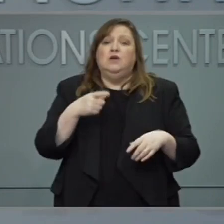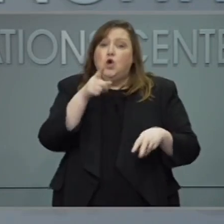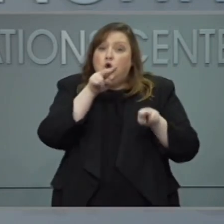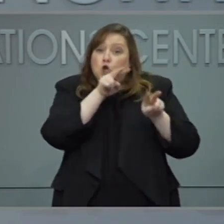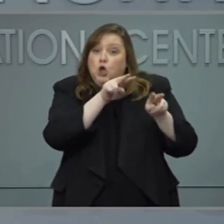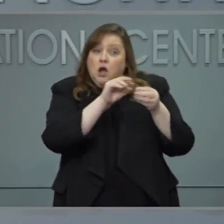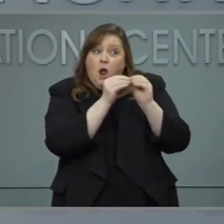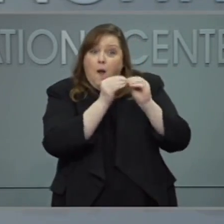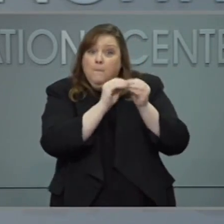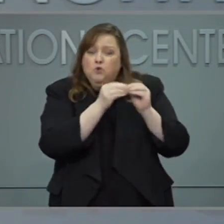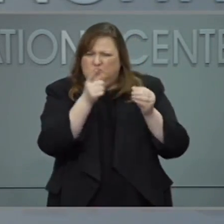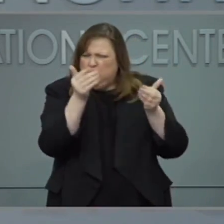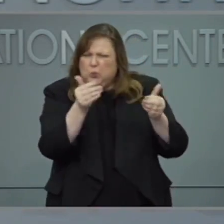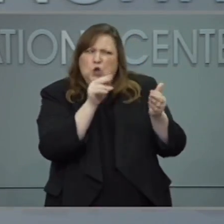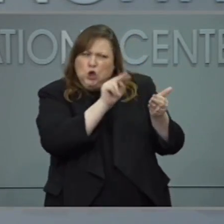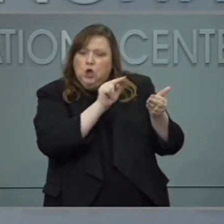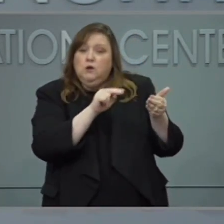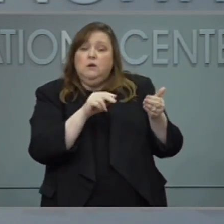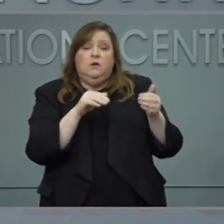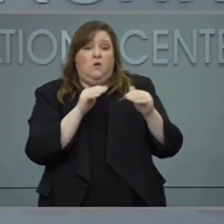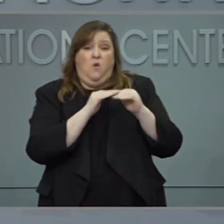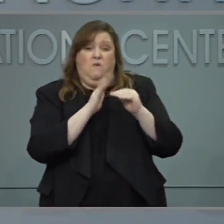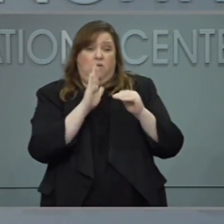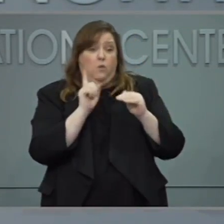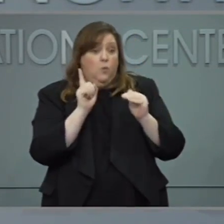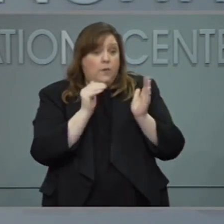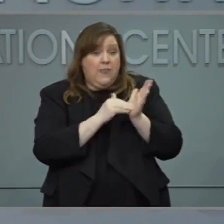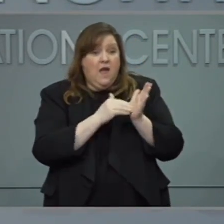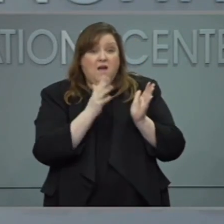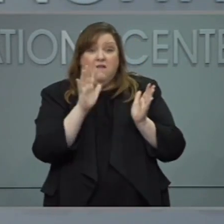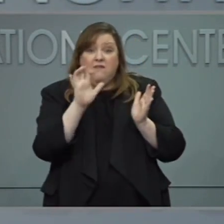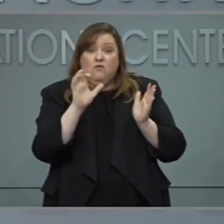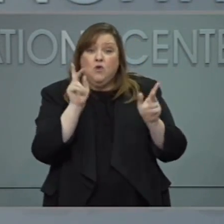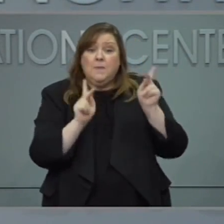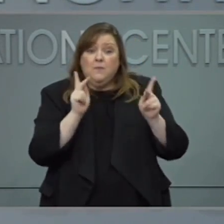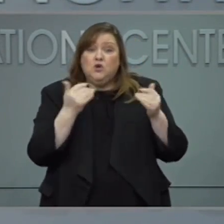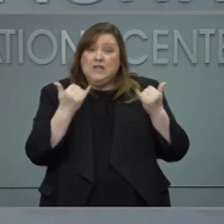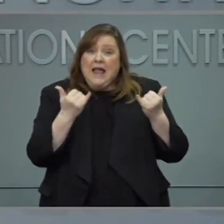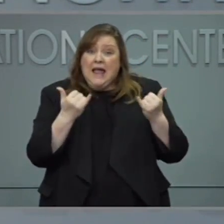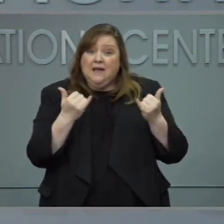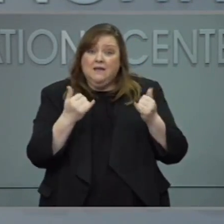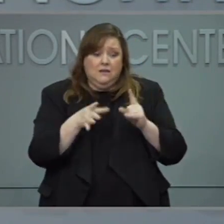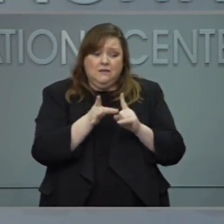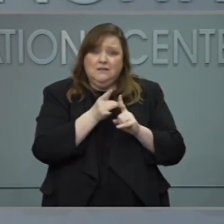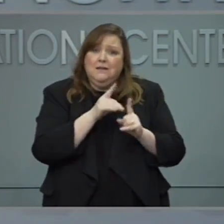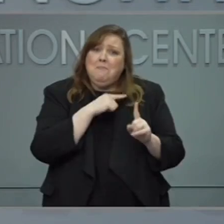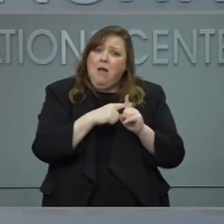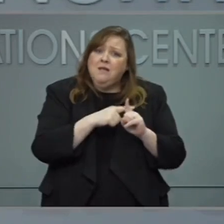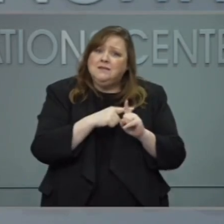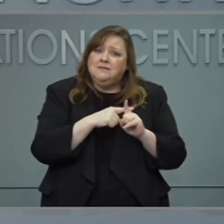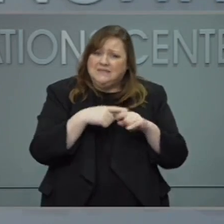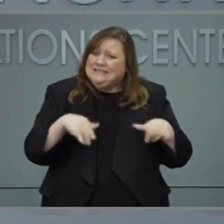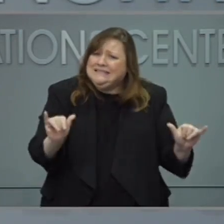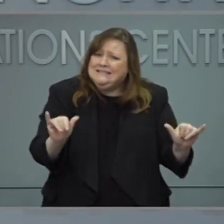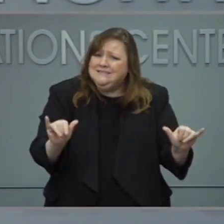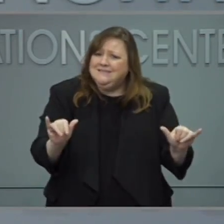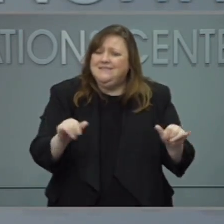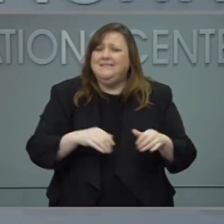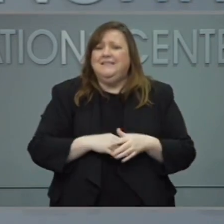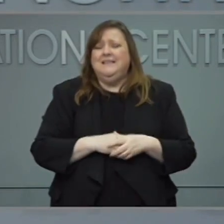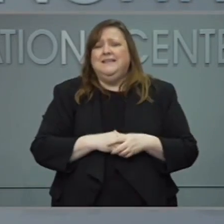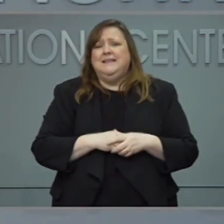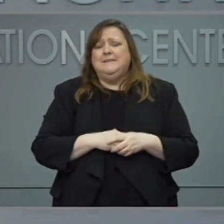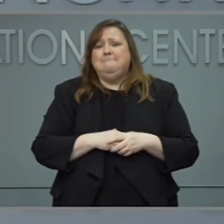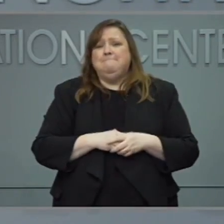statistics. Over 1500 people today tested positive. A number, certain